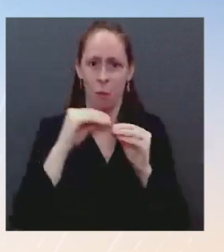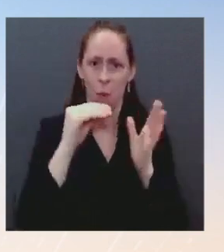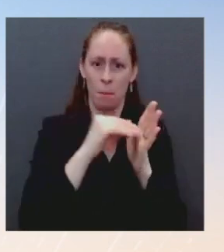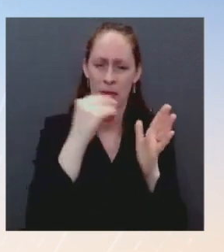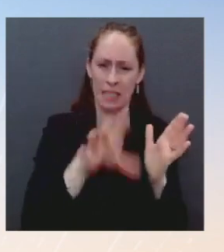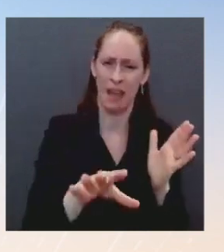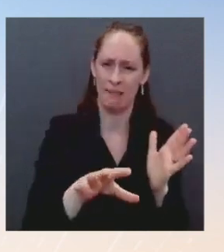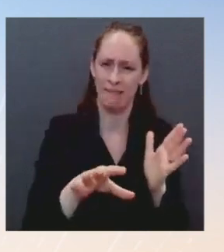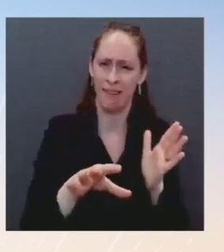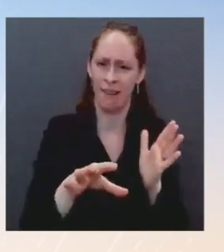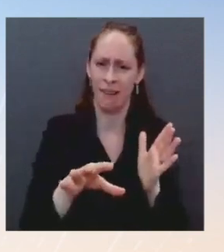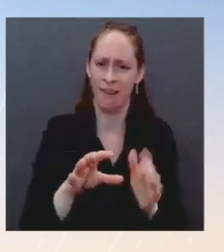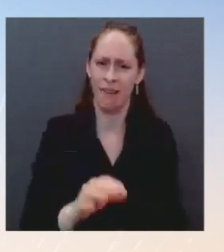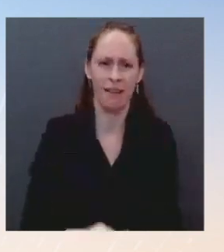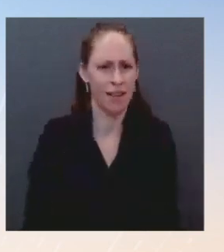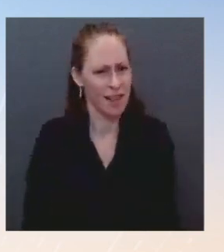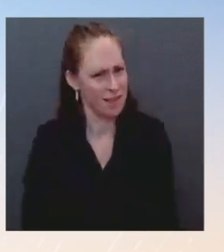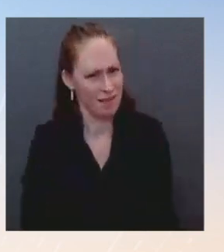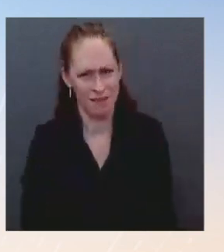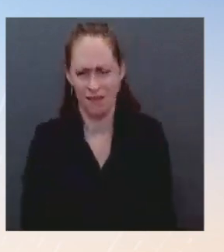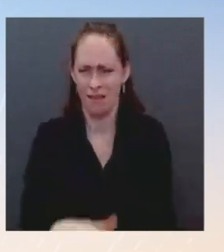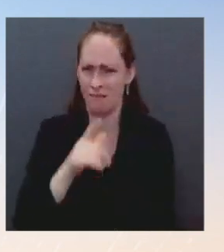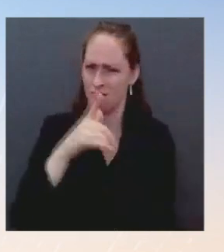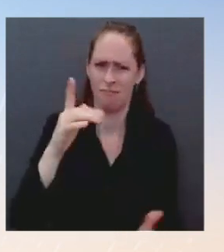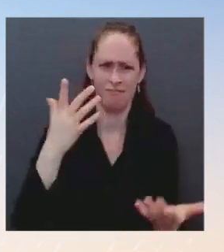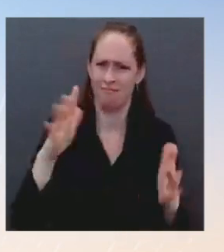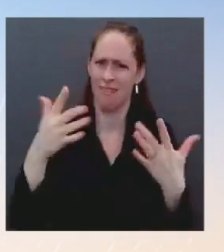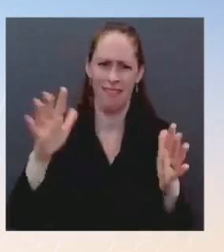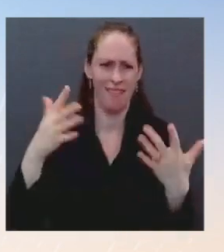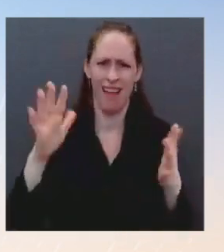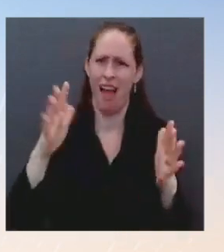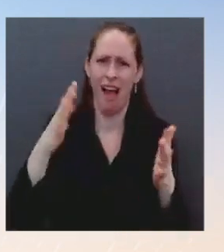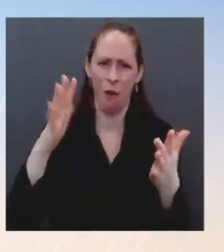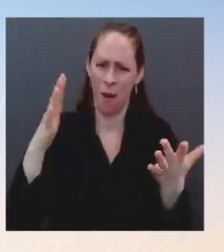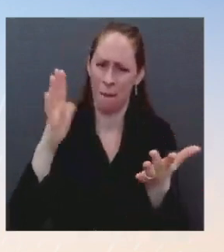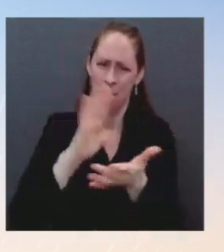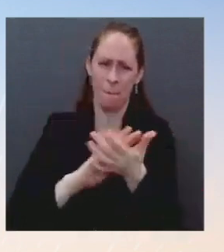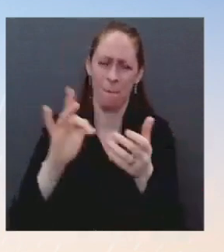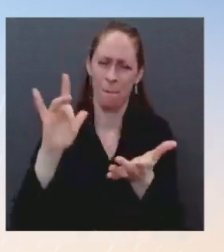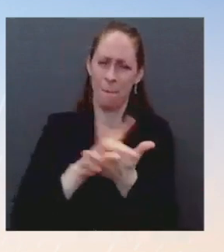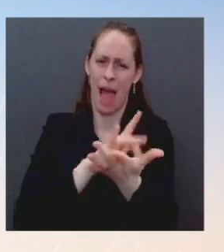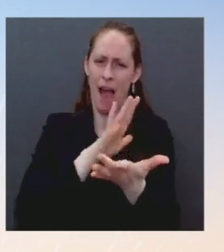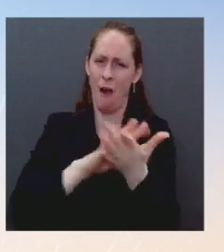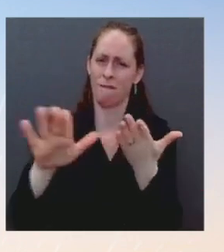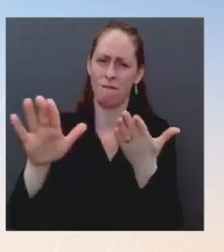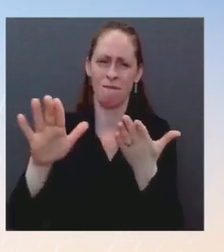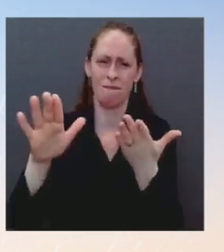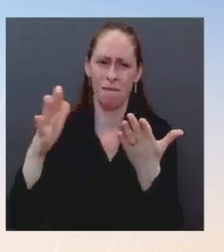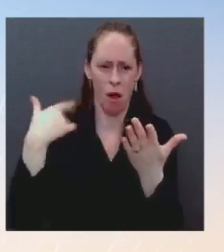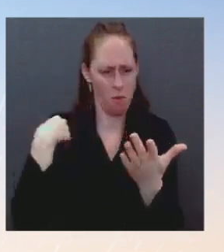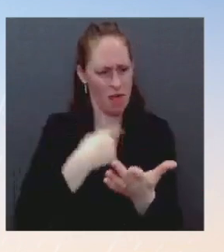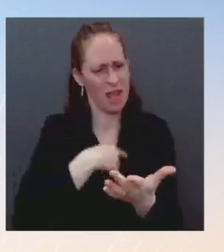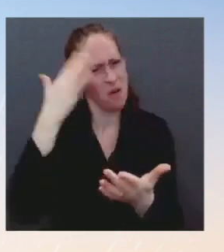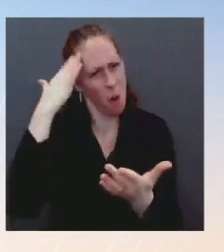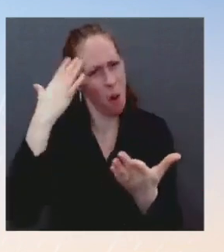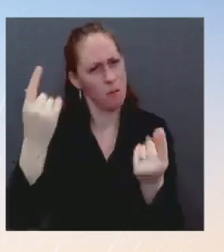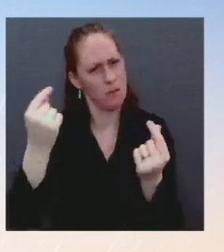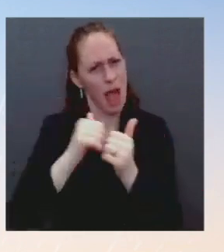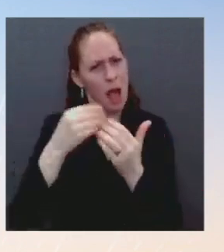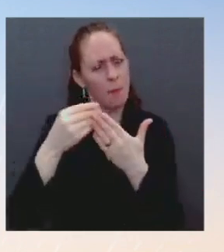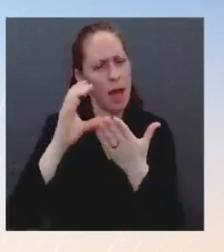Entirely. Okay. Can you speak to the concerns that are coming in that it's not actually the concerns from, though?